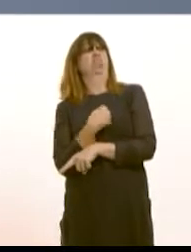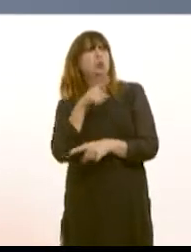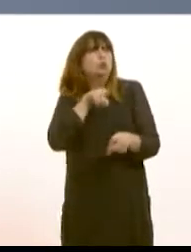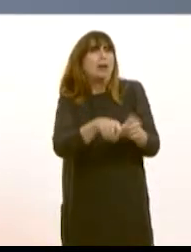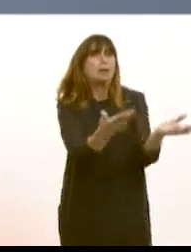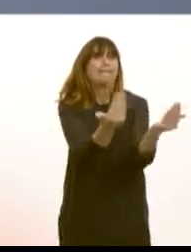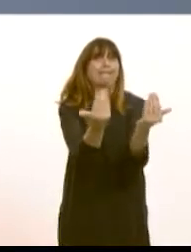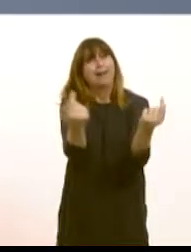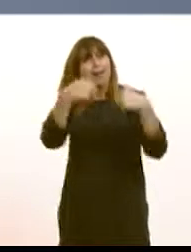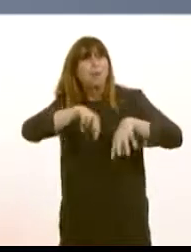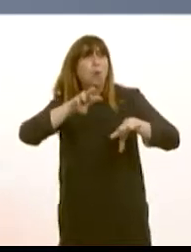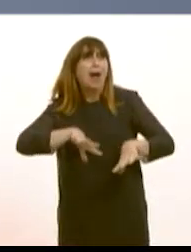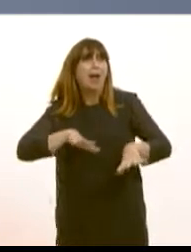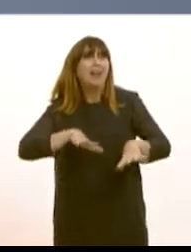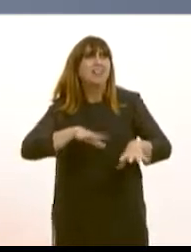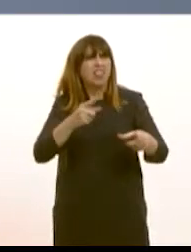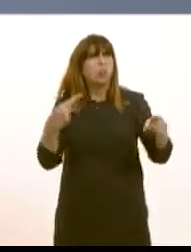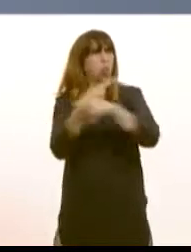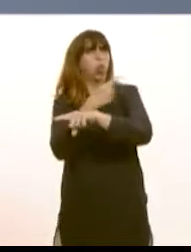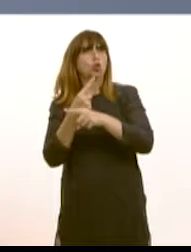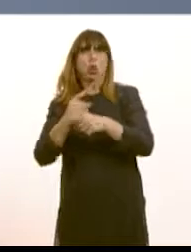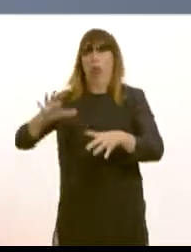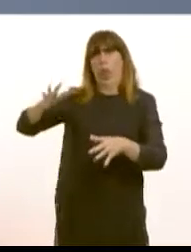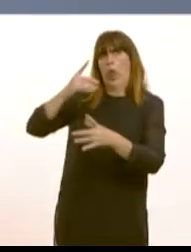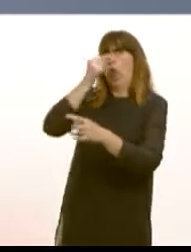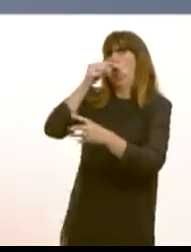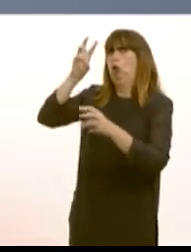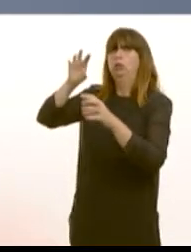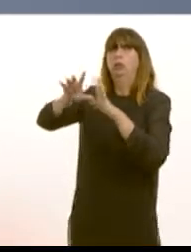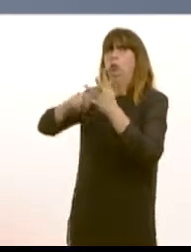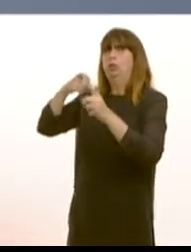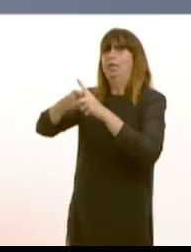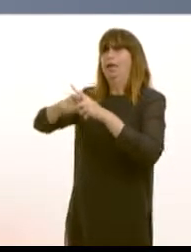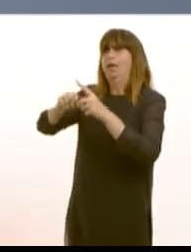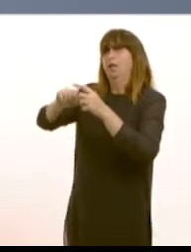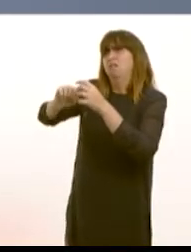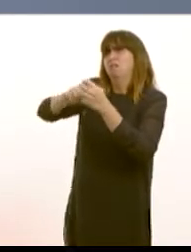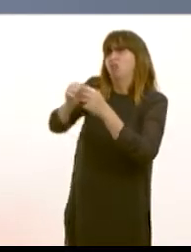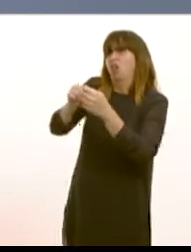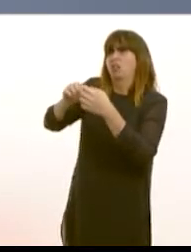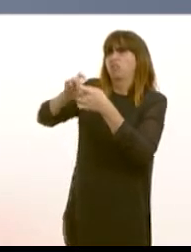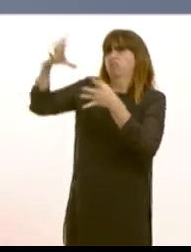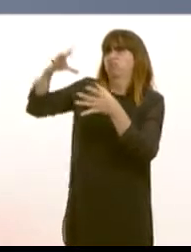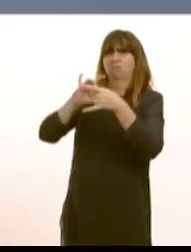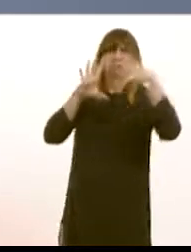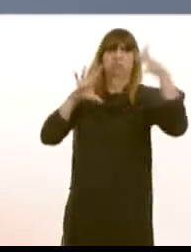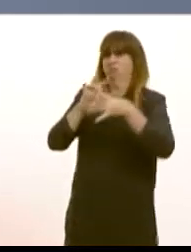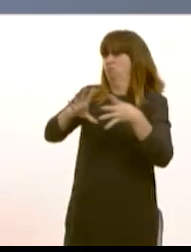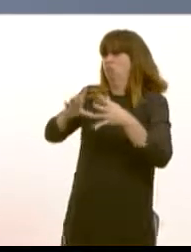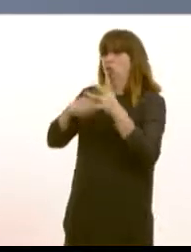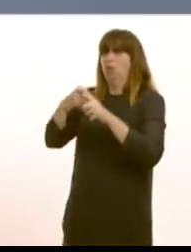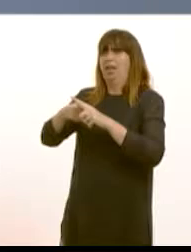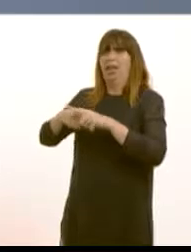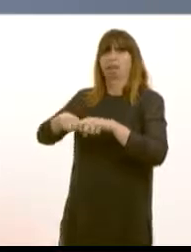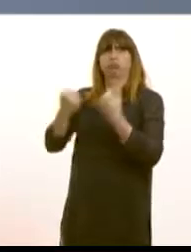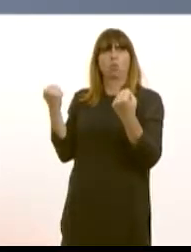entrepreneurs who are looking to invest hundreds of millions of dollars into the UK with a bit of luck that you, on the Friday, were